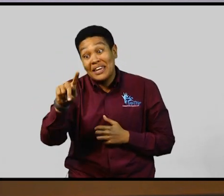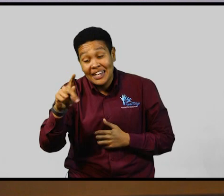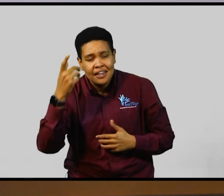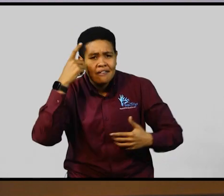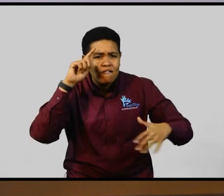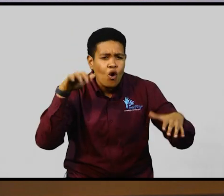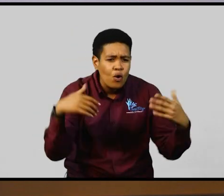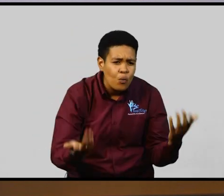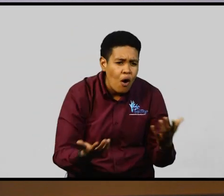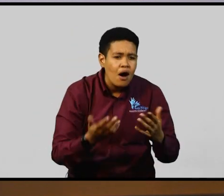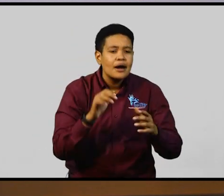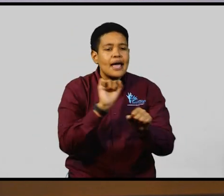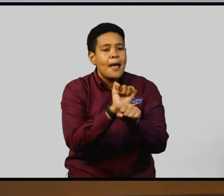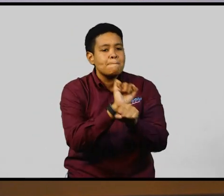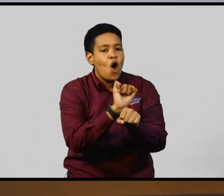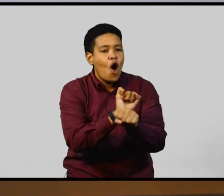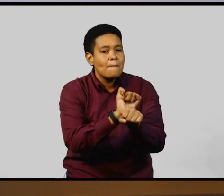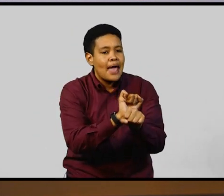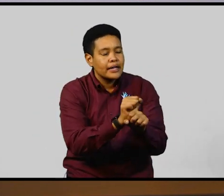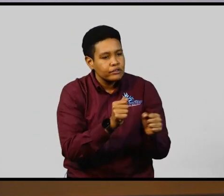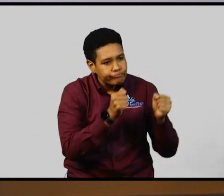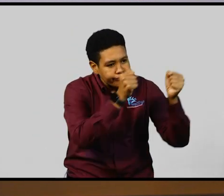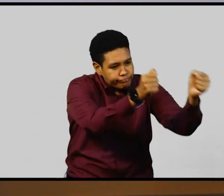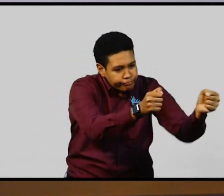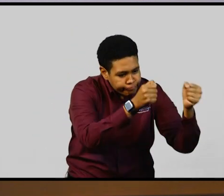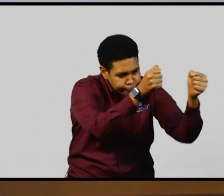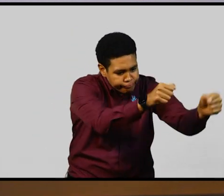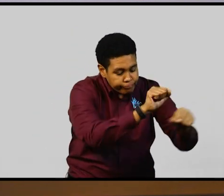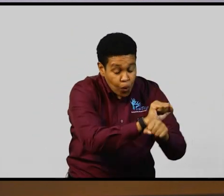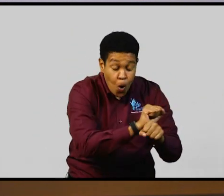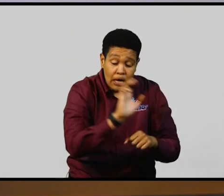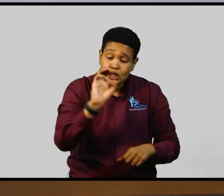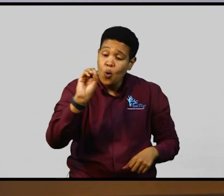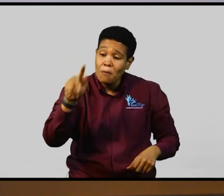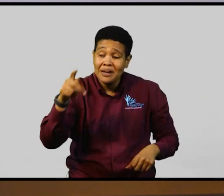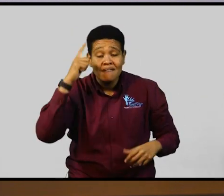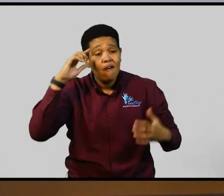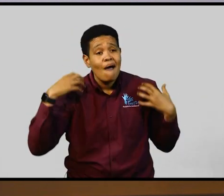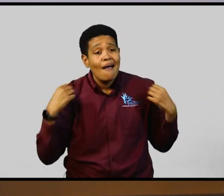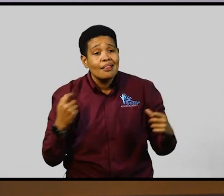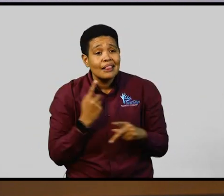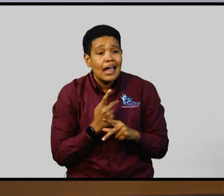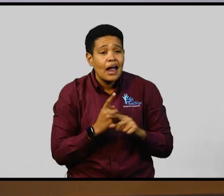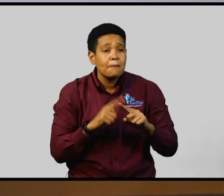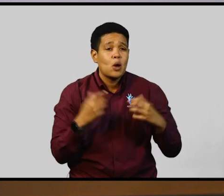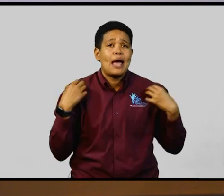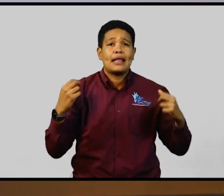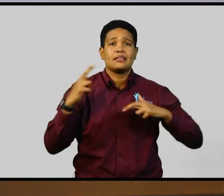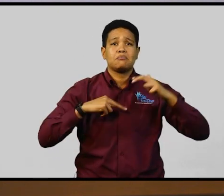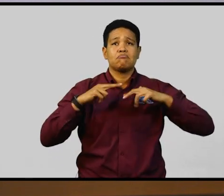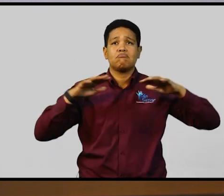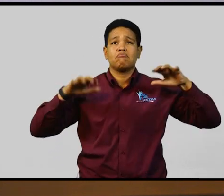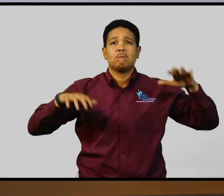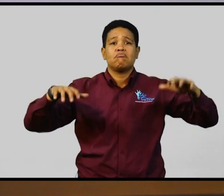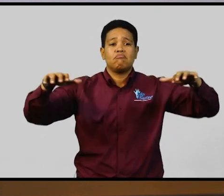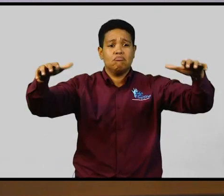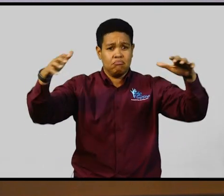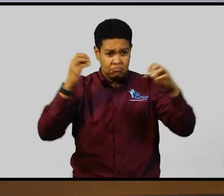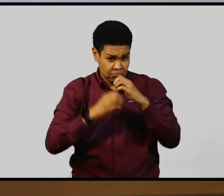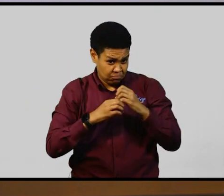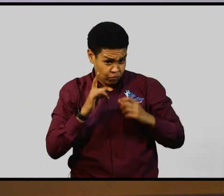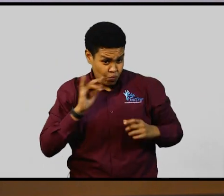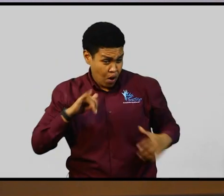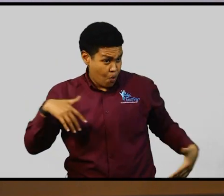employment, the codes of practice for health care and health facilities. And already the